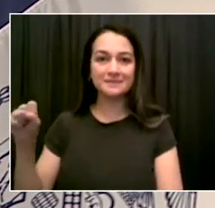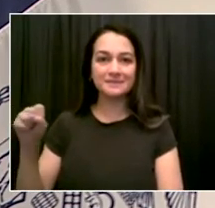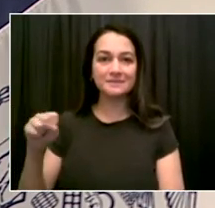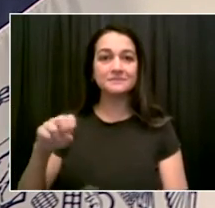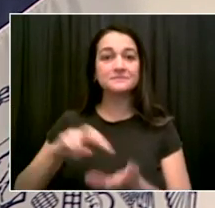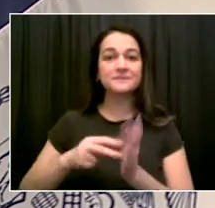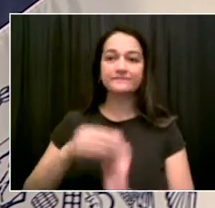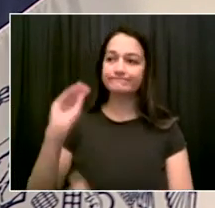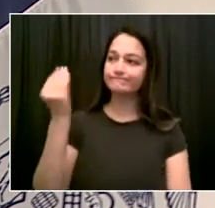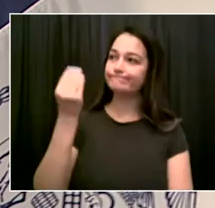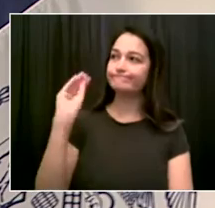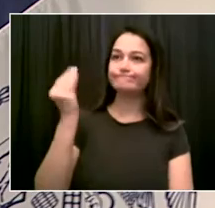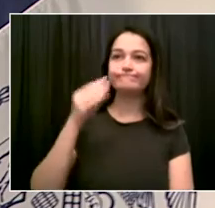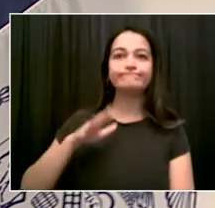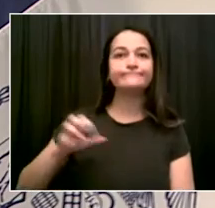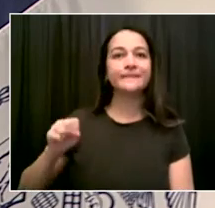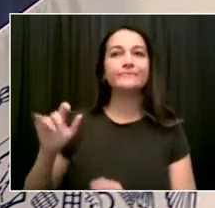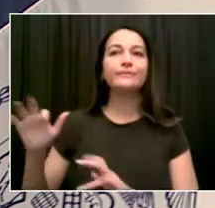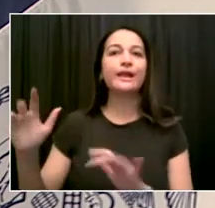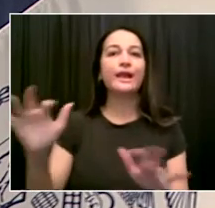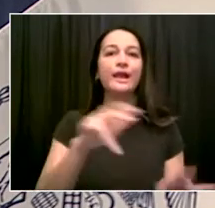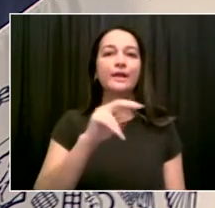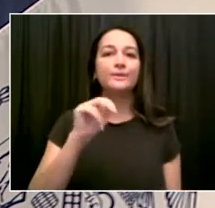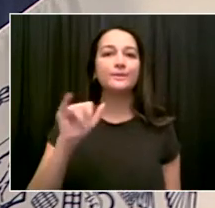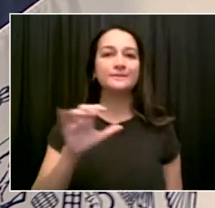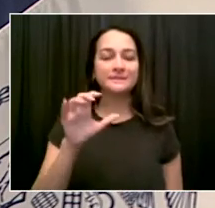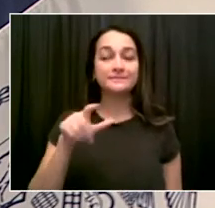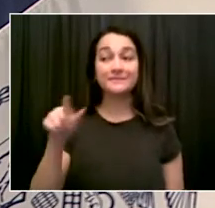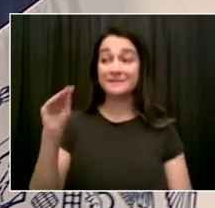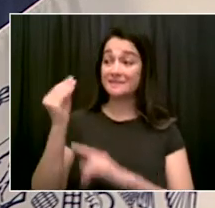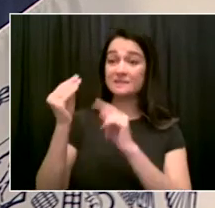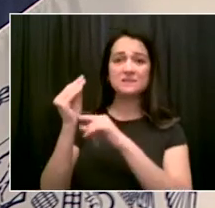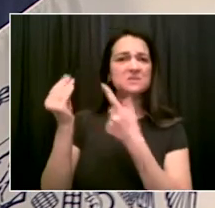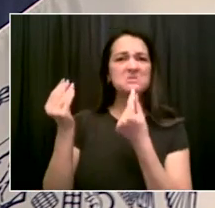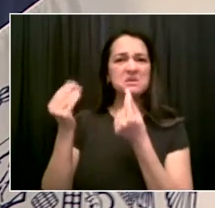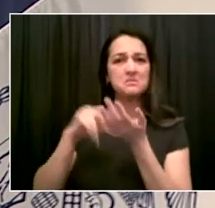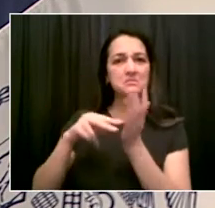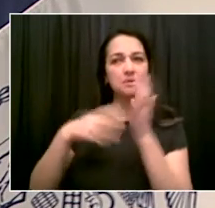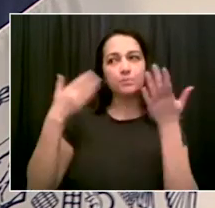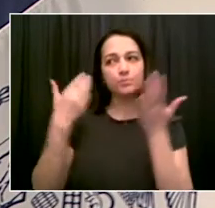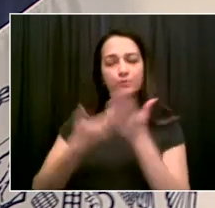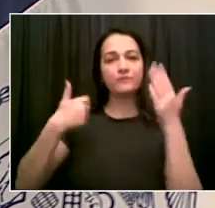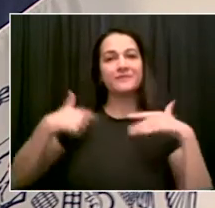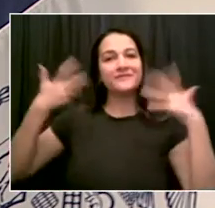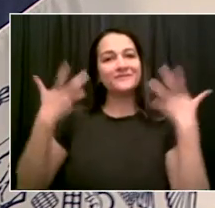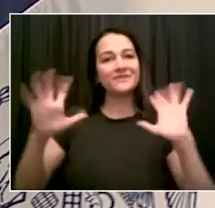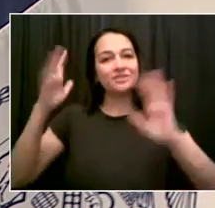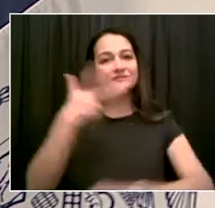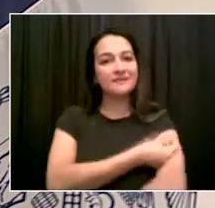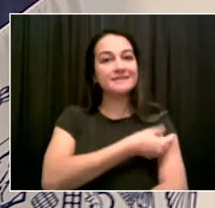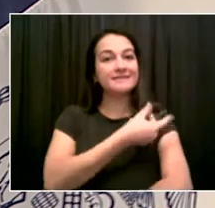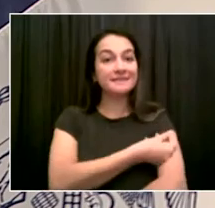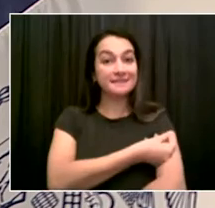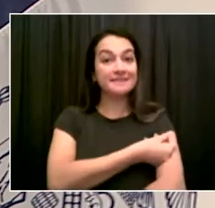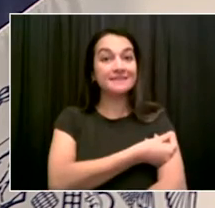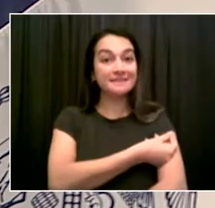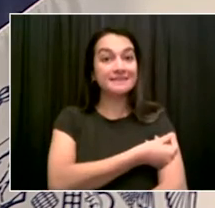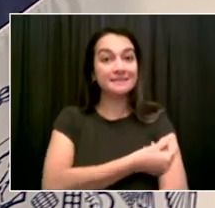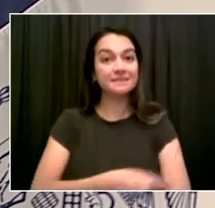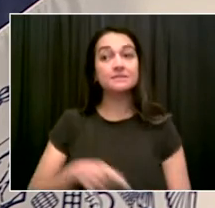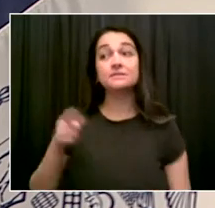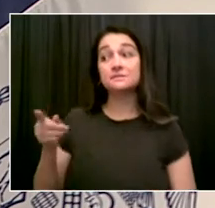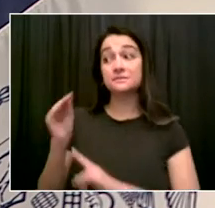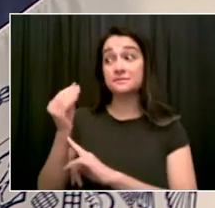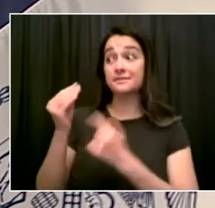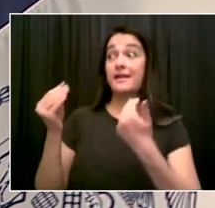This is a miraculous place, literally full of wonders. And if you're vaccinated, all that's going to open up to you. You'll have the key.